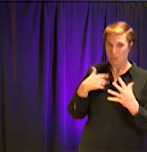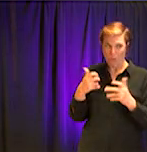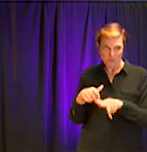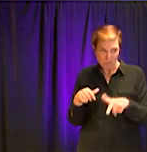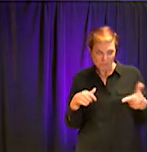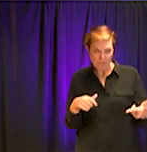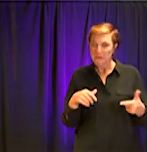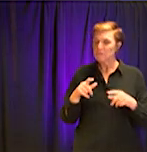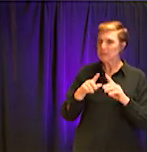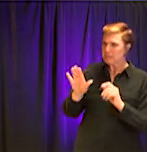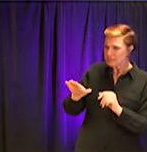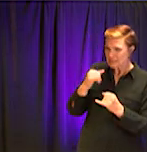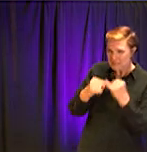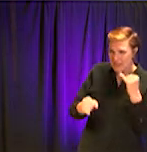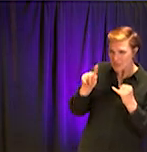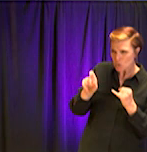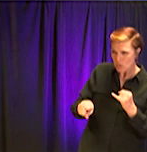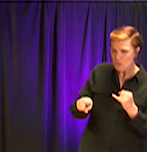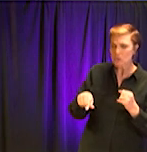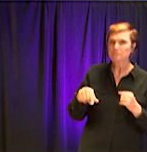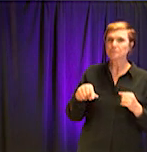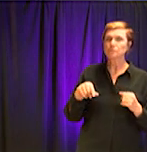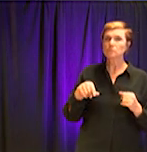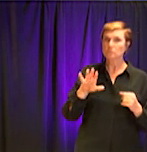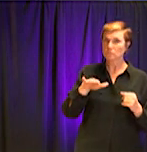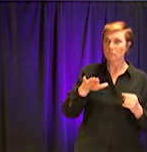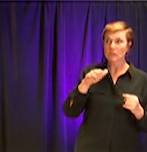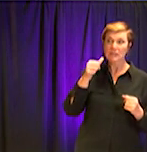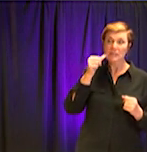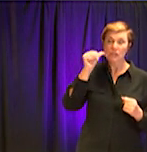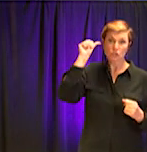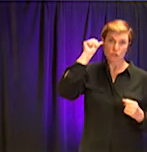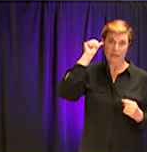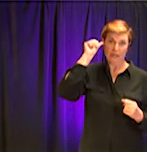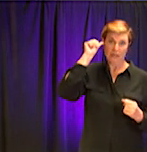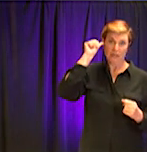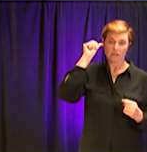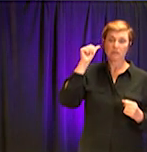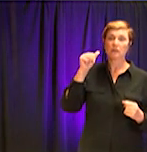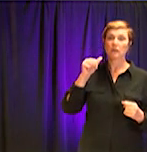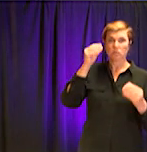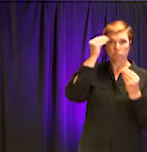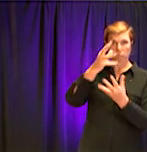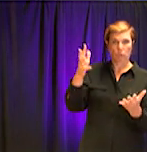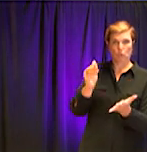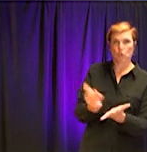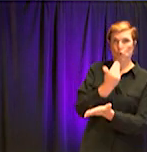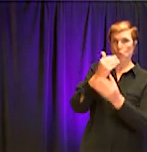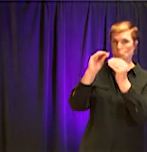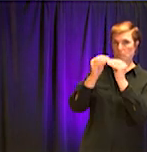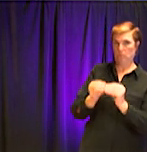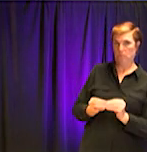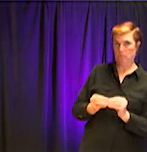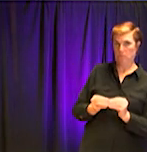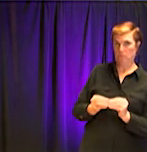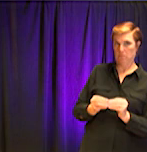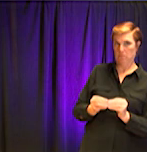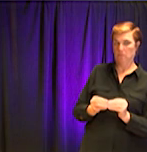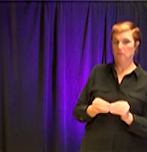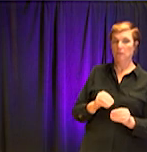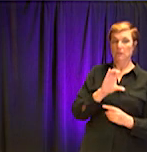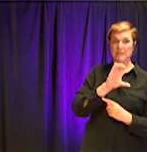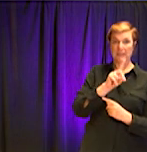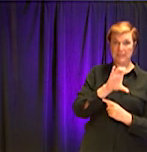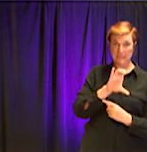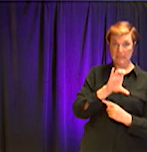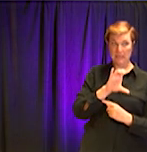on, uh, just recently, we, as of yesterday, we are hearing that new statistics that the CDC is gathering from China and other